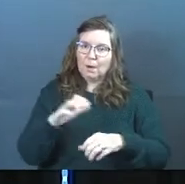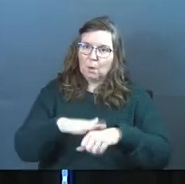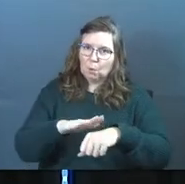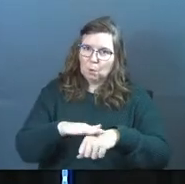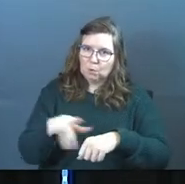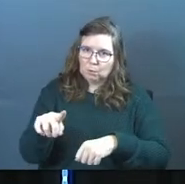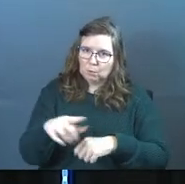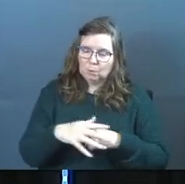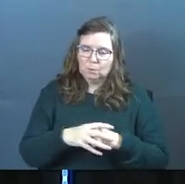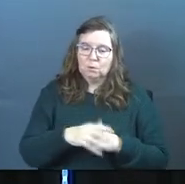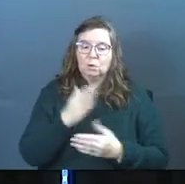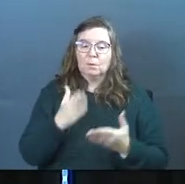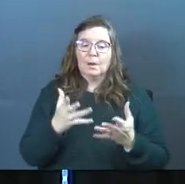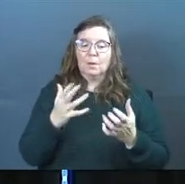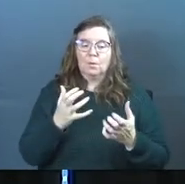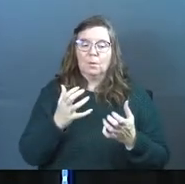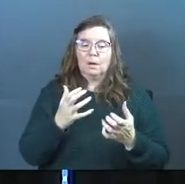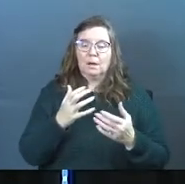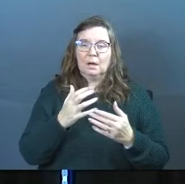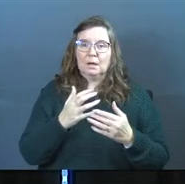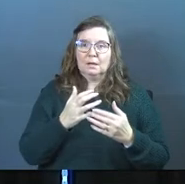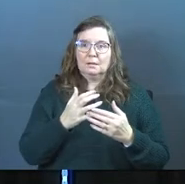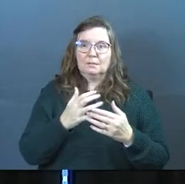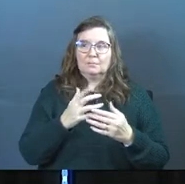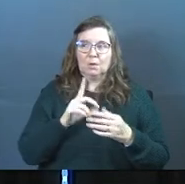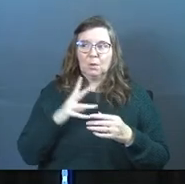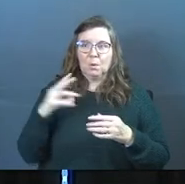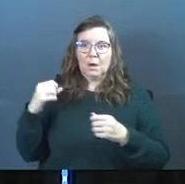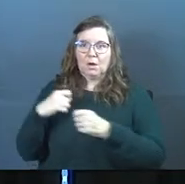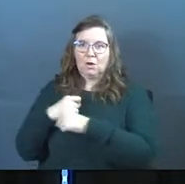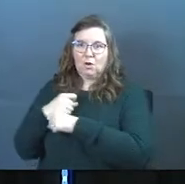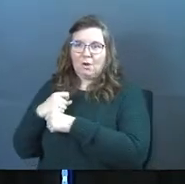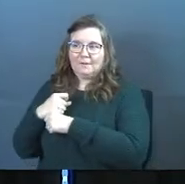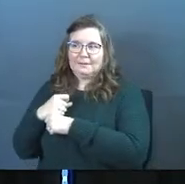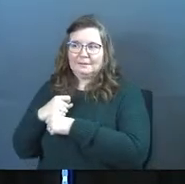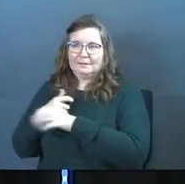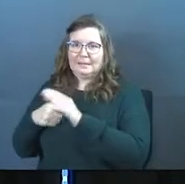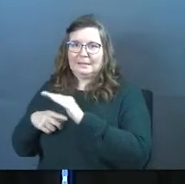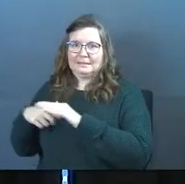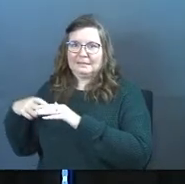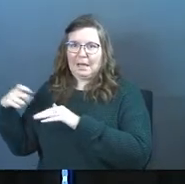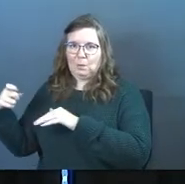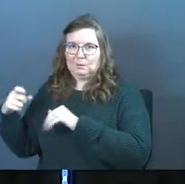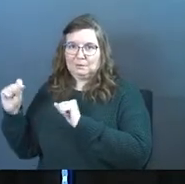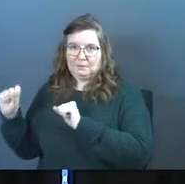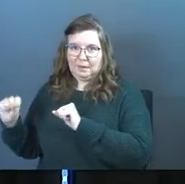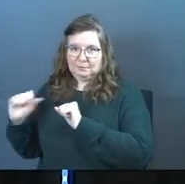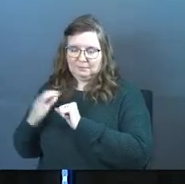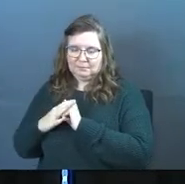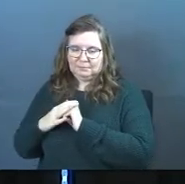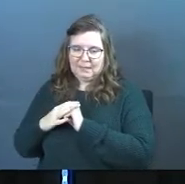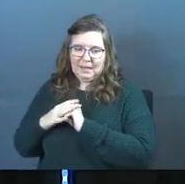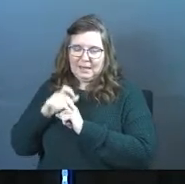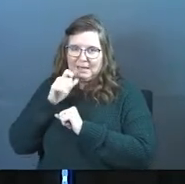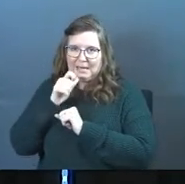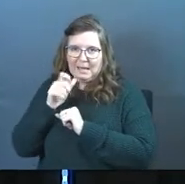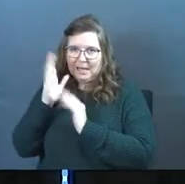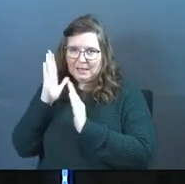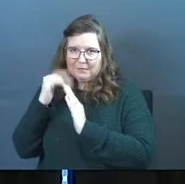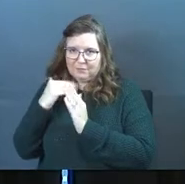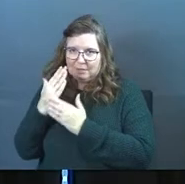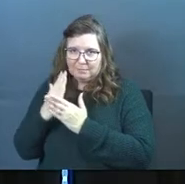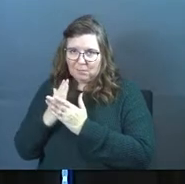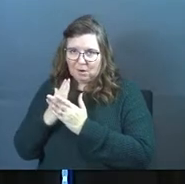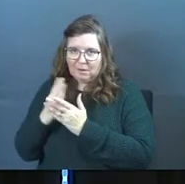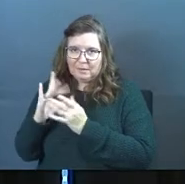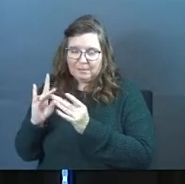that up front. You might want to pretend that you're going out for a coffee and sneak out. And either not be here today for